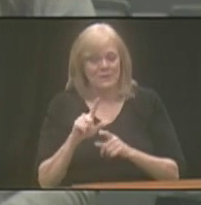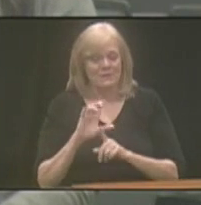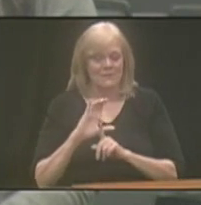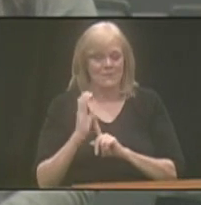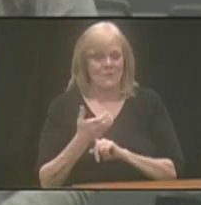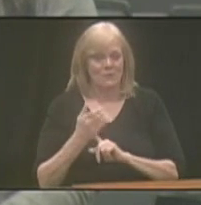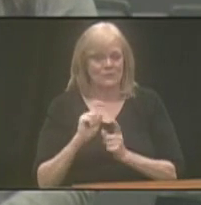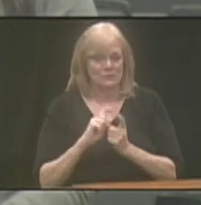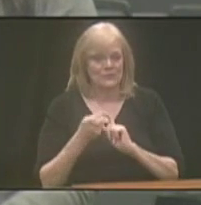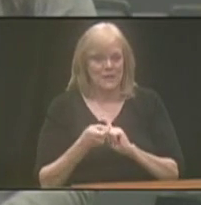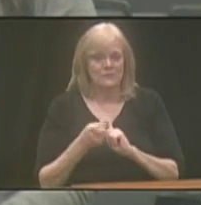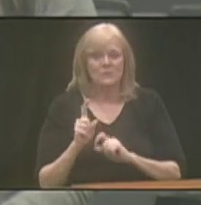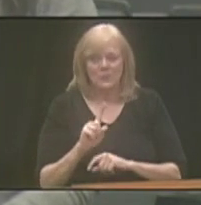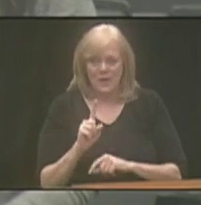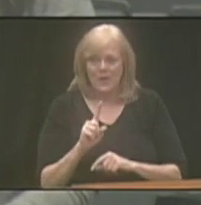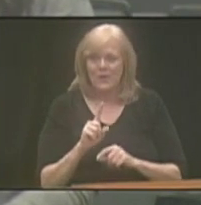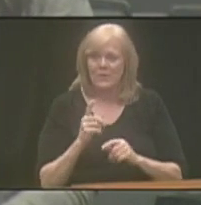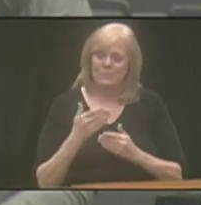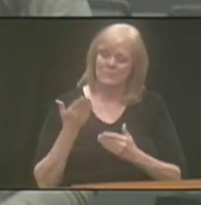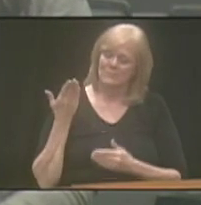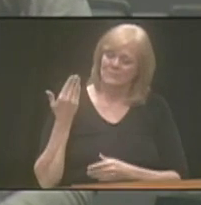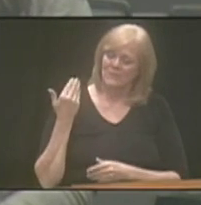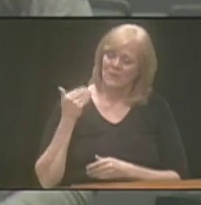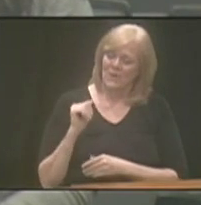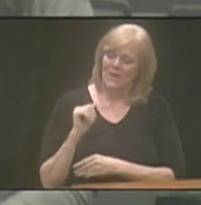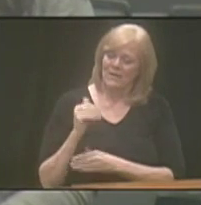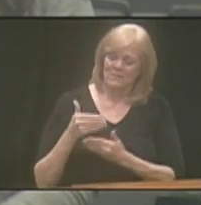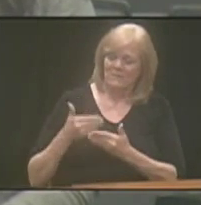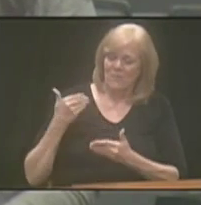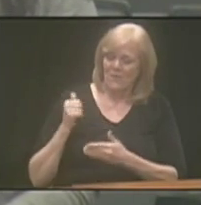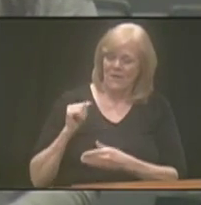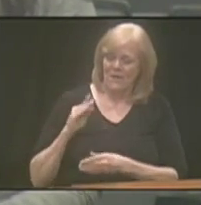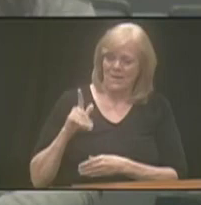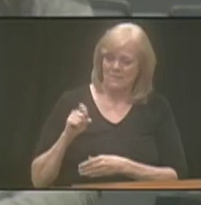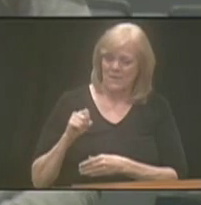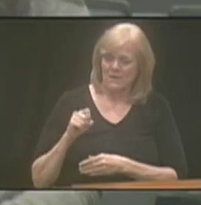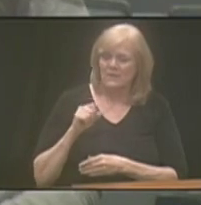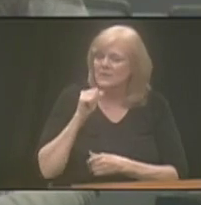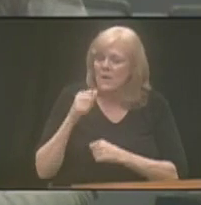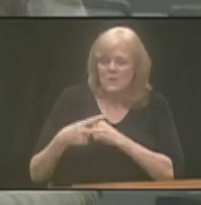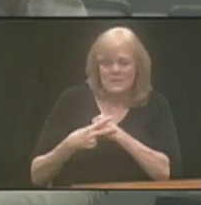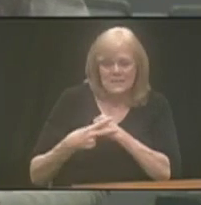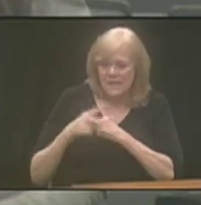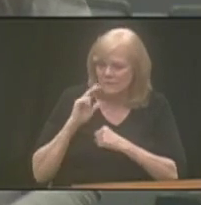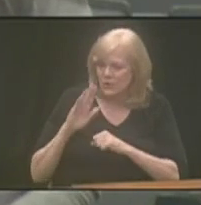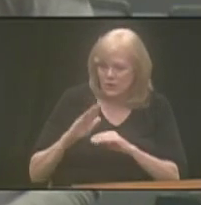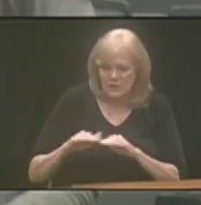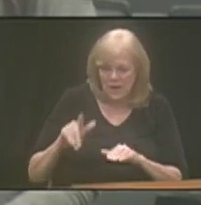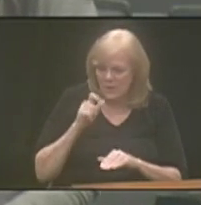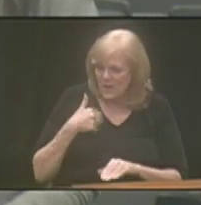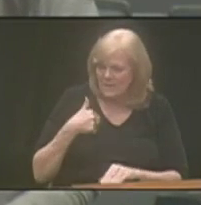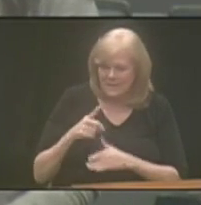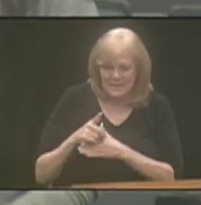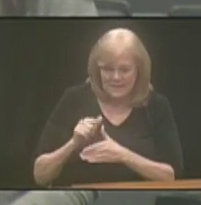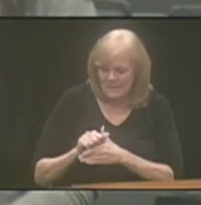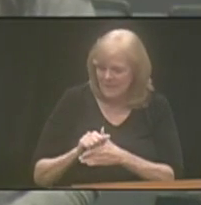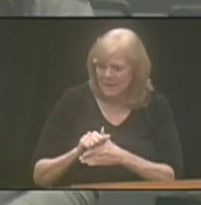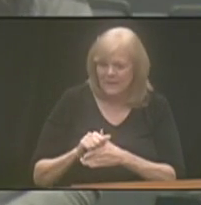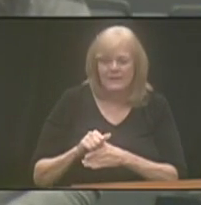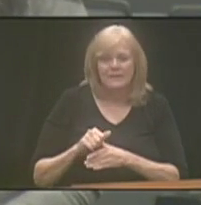whereas previous to ABLE, it was don't save for your child who has a disability.